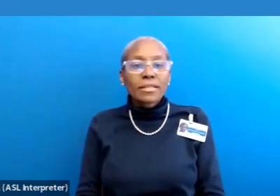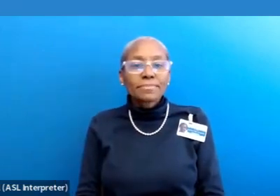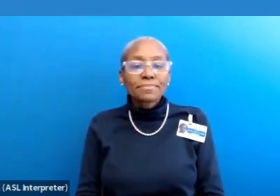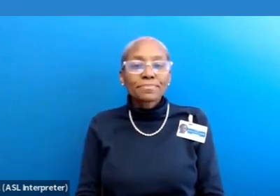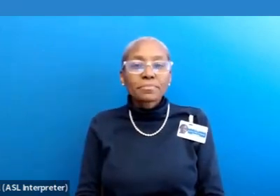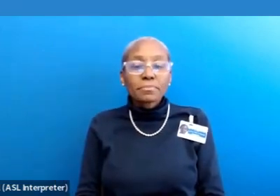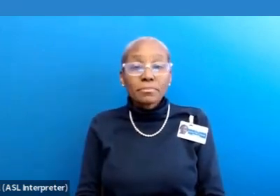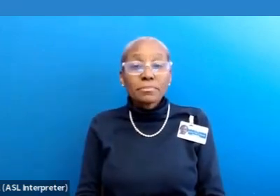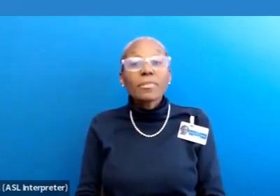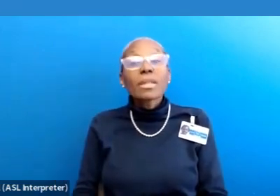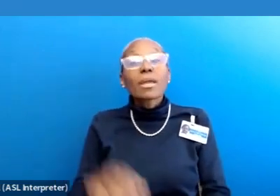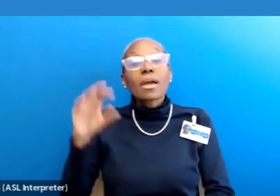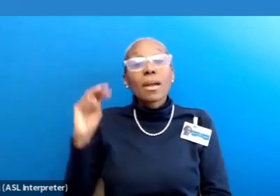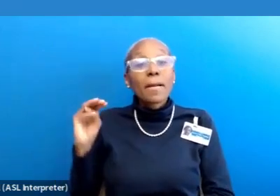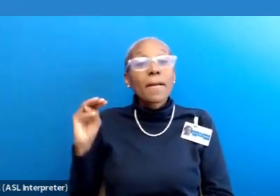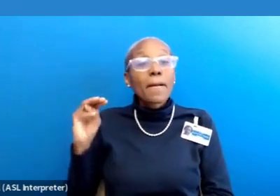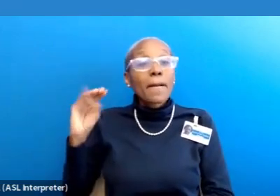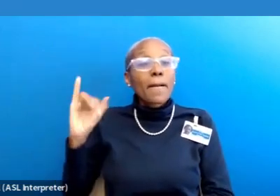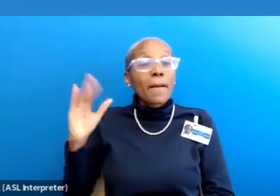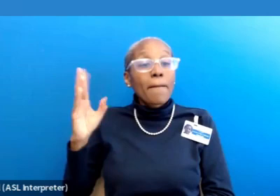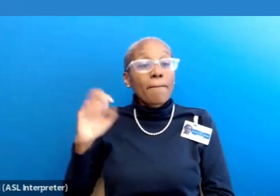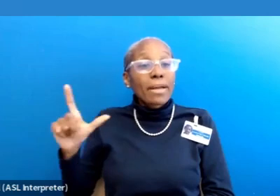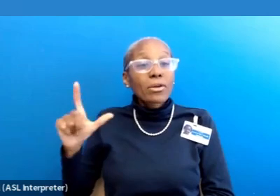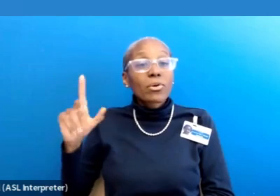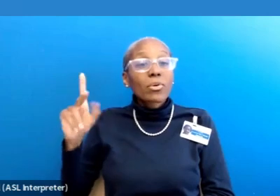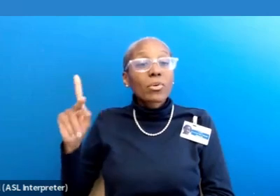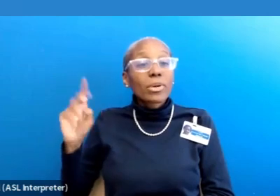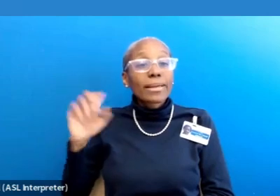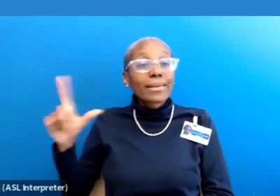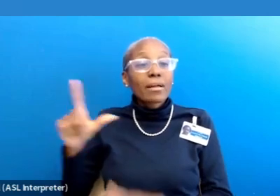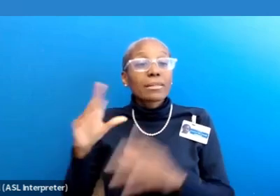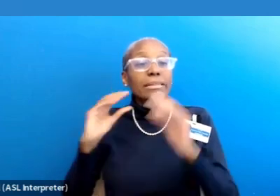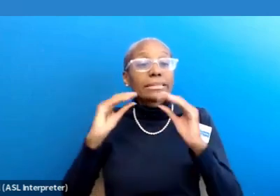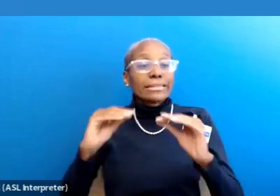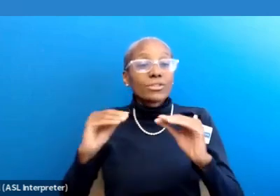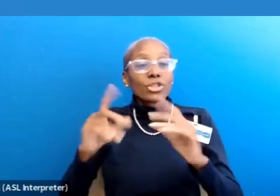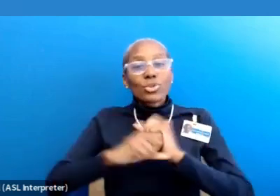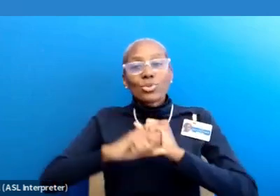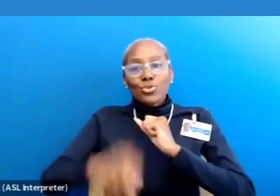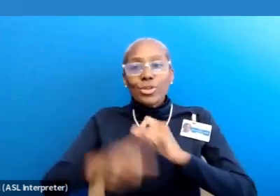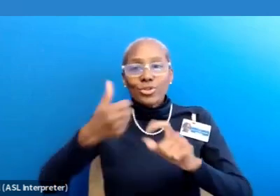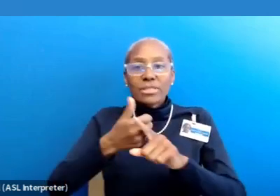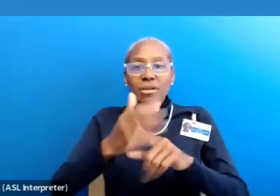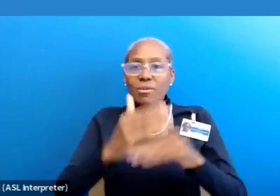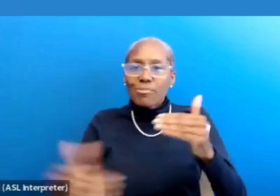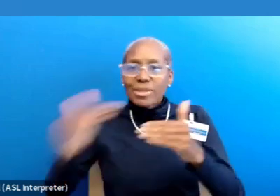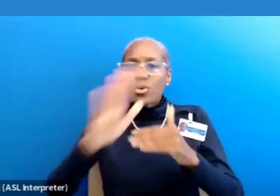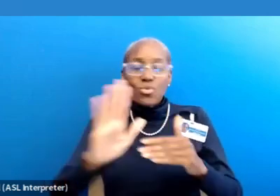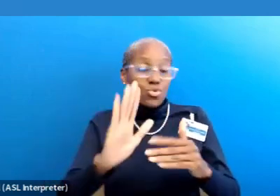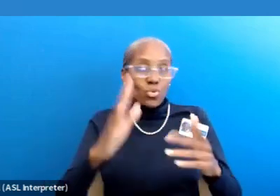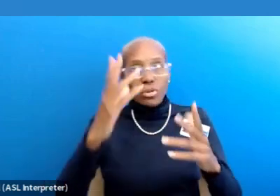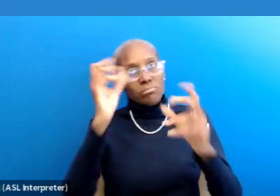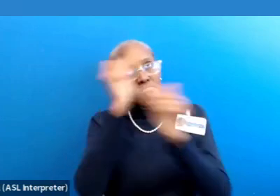Now, Michael Gell, author and executive coach, he teaches that by stretching yourself beyond your perceived level of confidence,